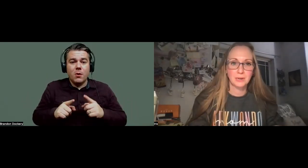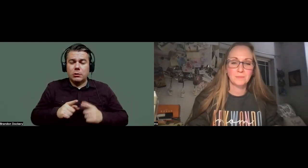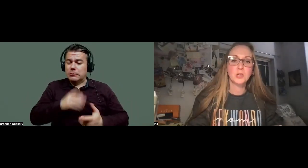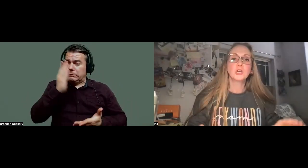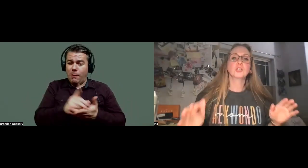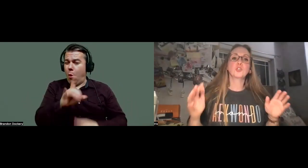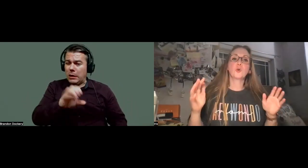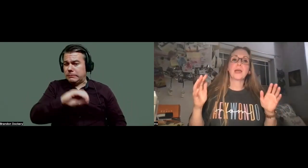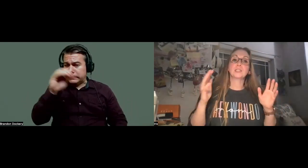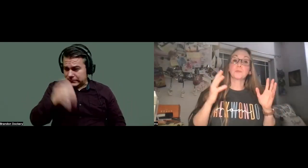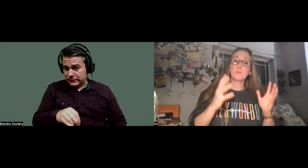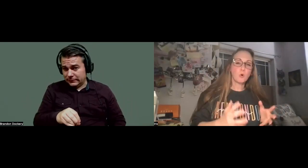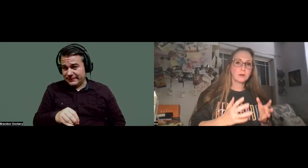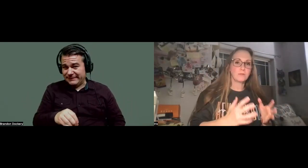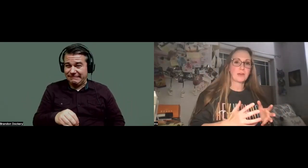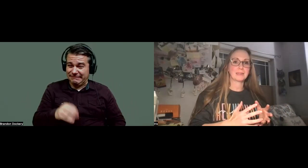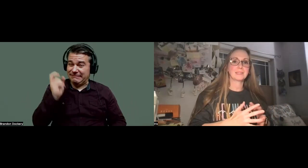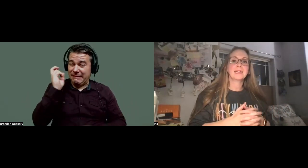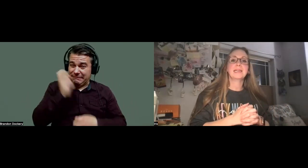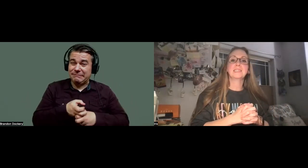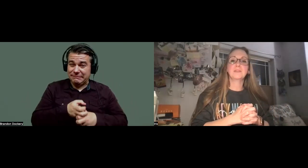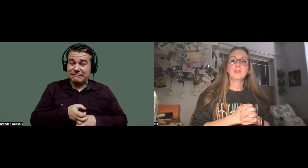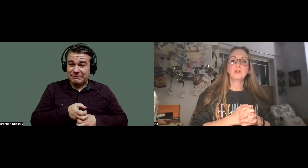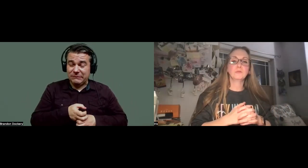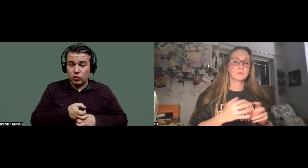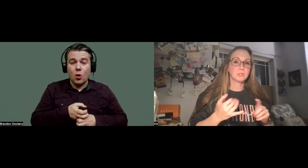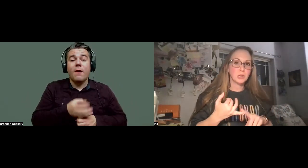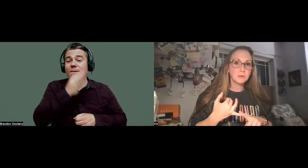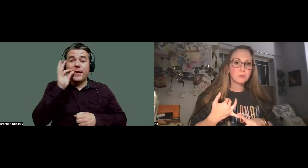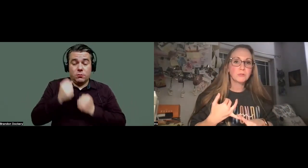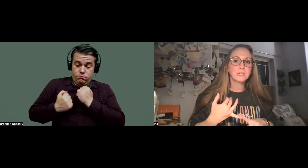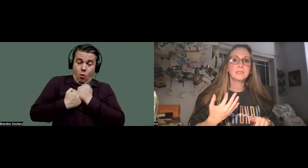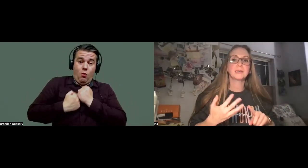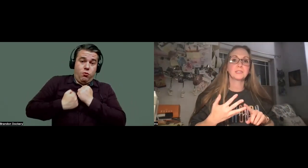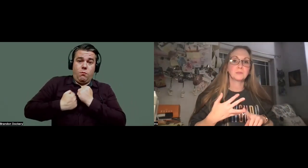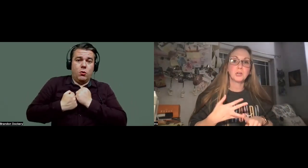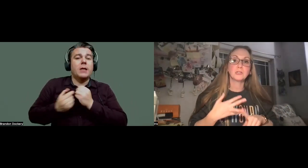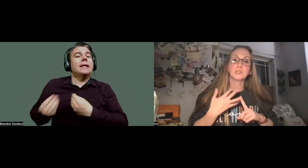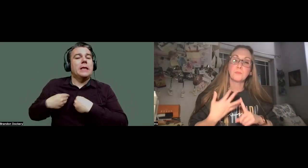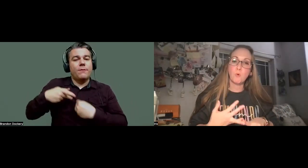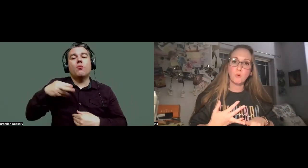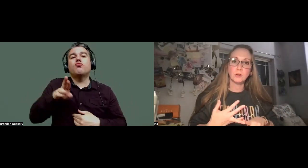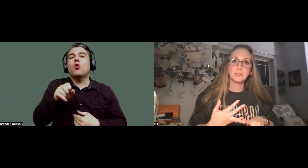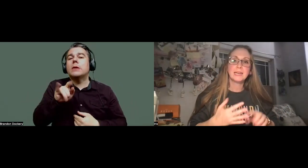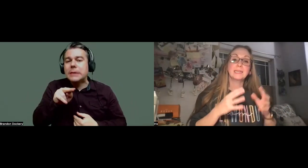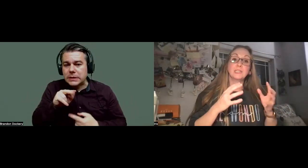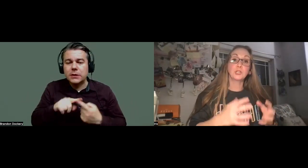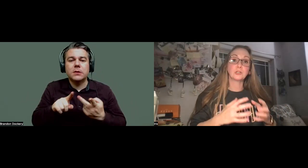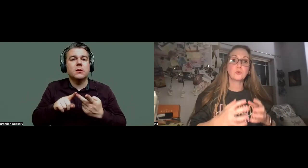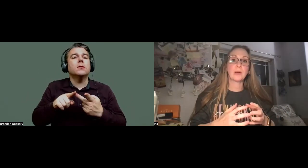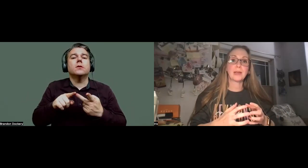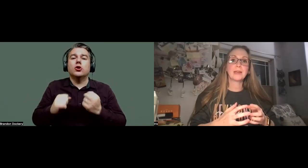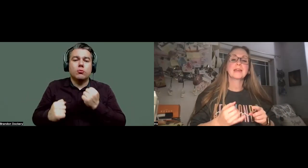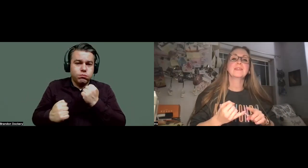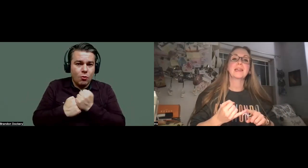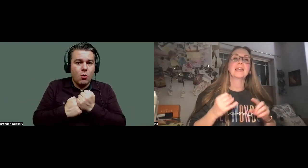stop eating. So a supported fast is giving you some solid proteins and some solid support in a